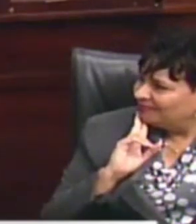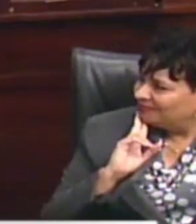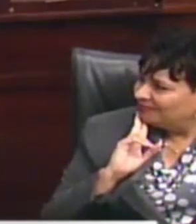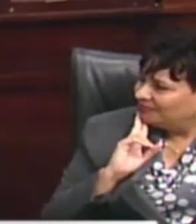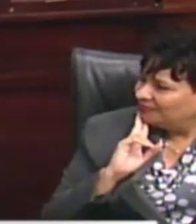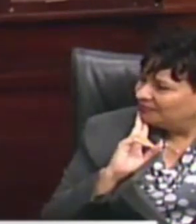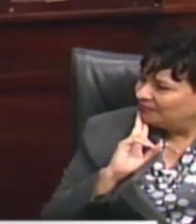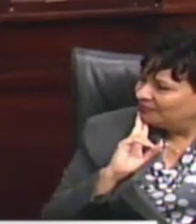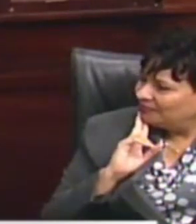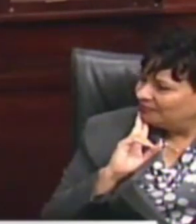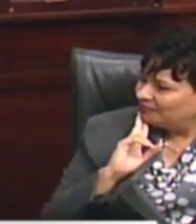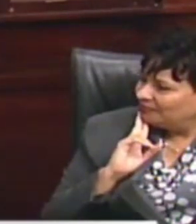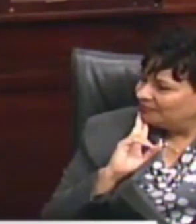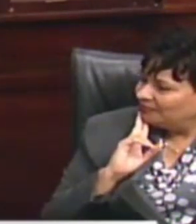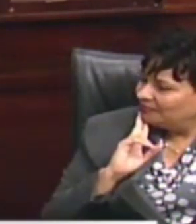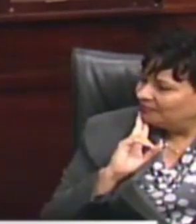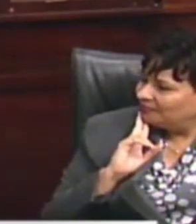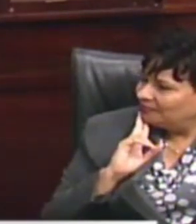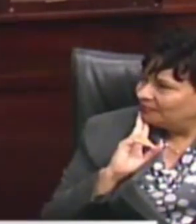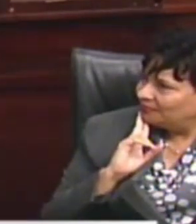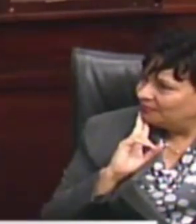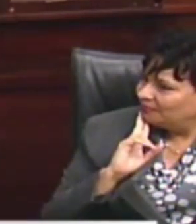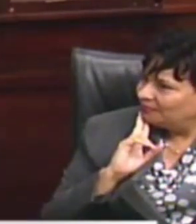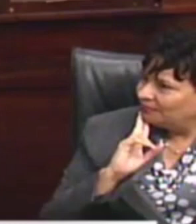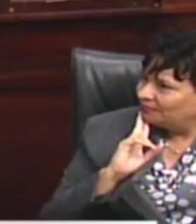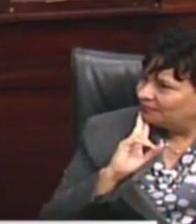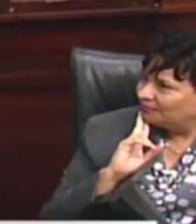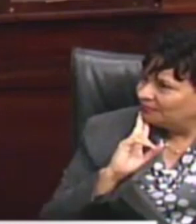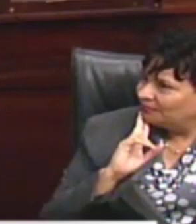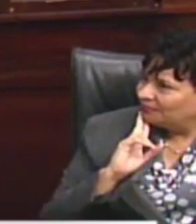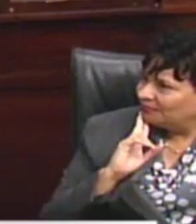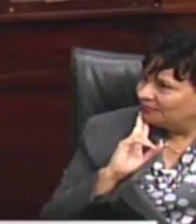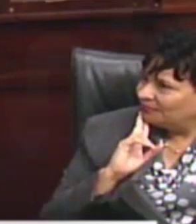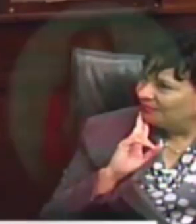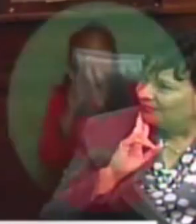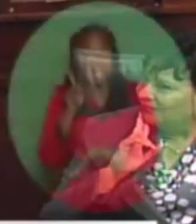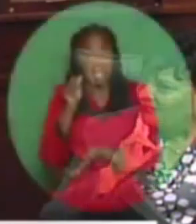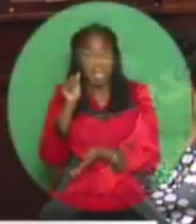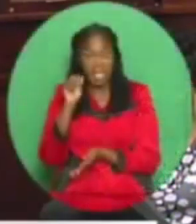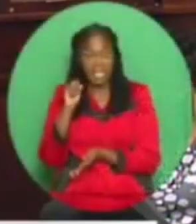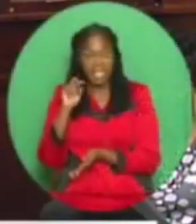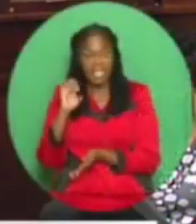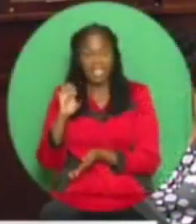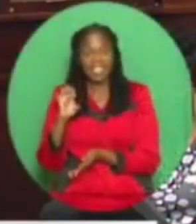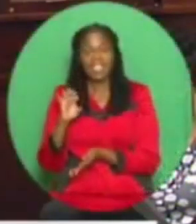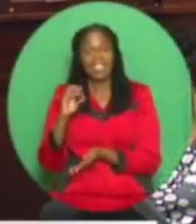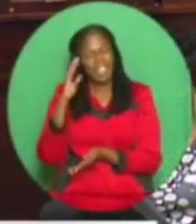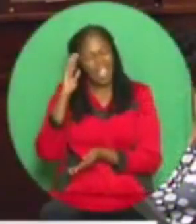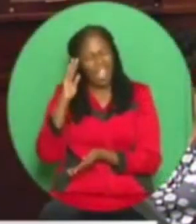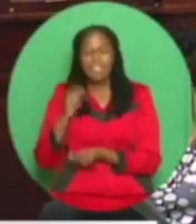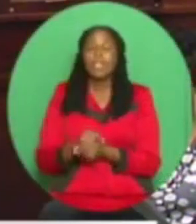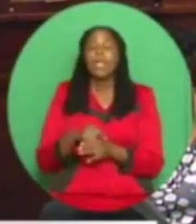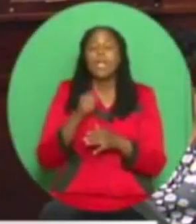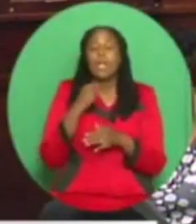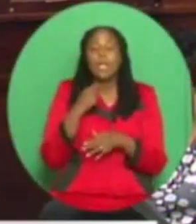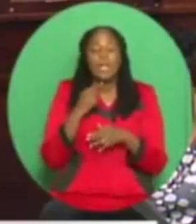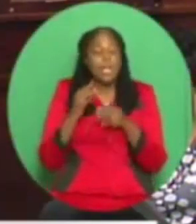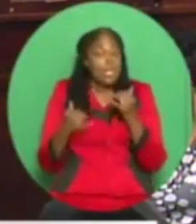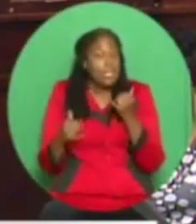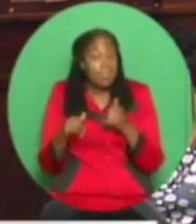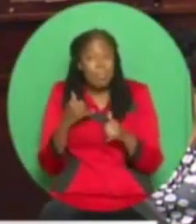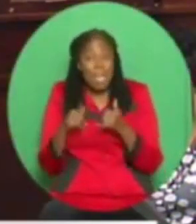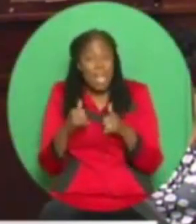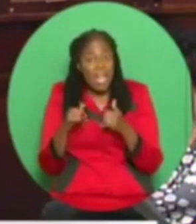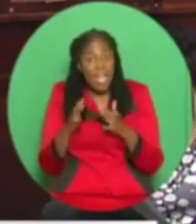Madam Speaker, when we did our investigations, Ed Cain is a player, like a lobbyist almost, working